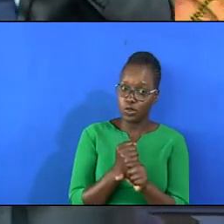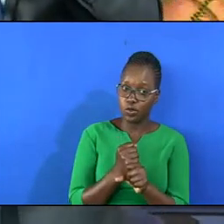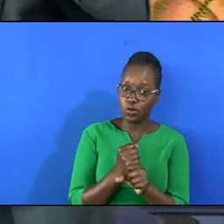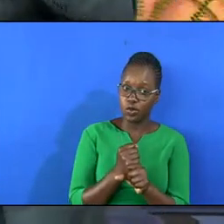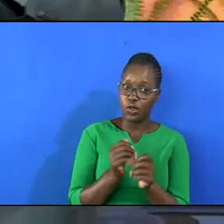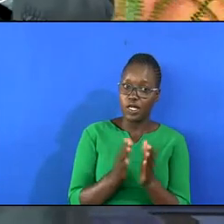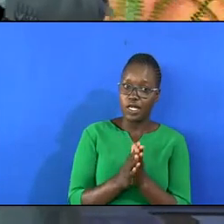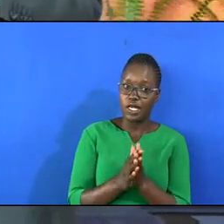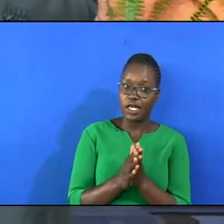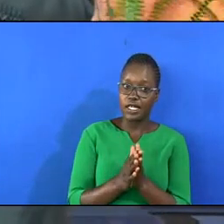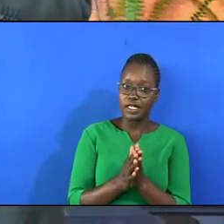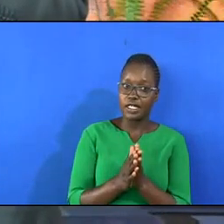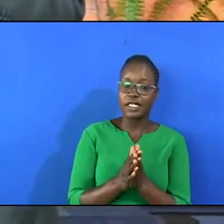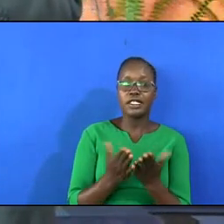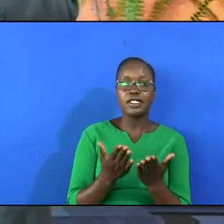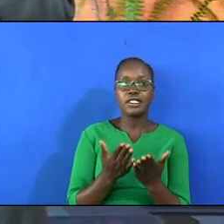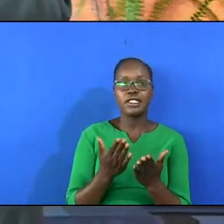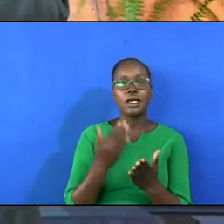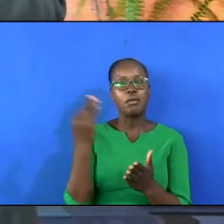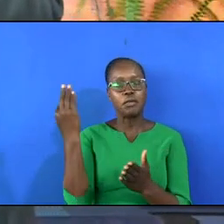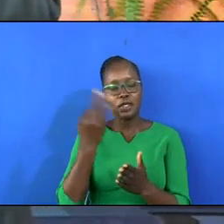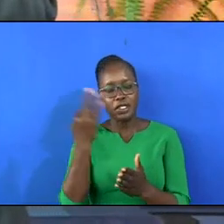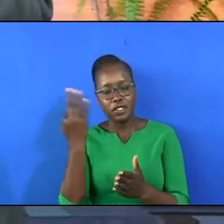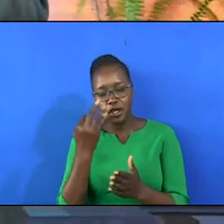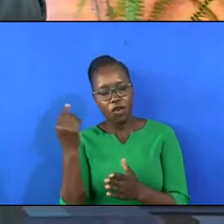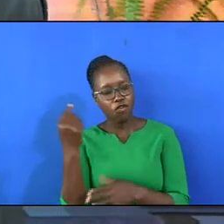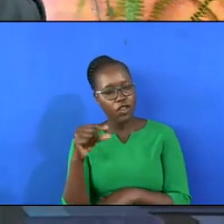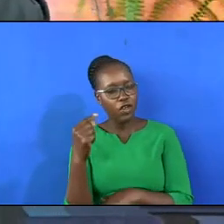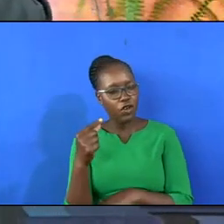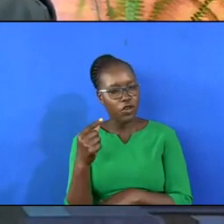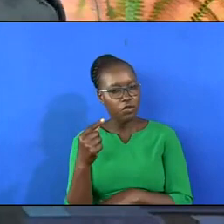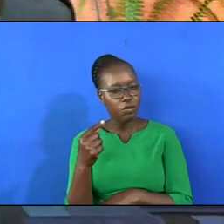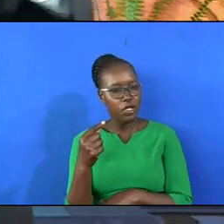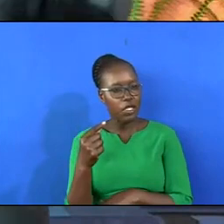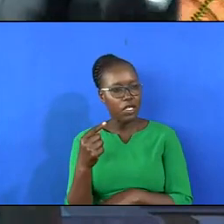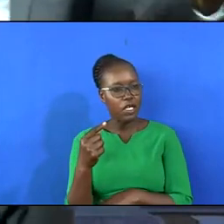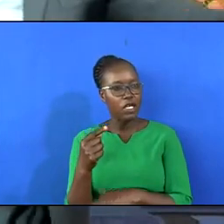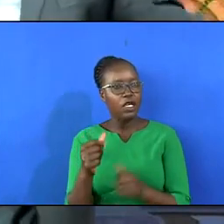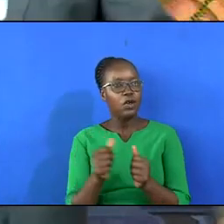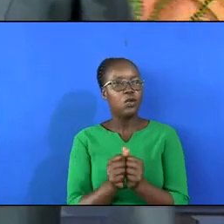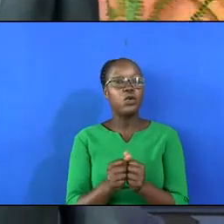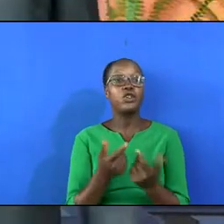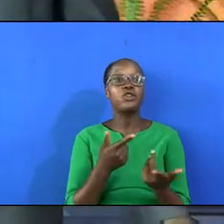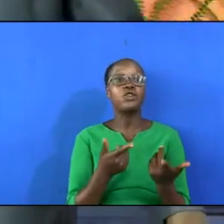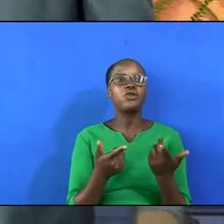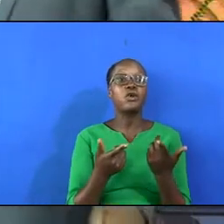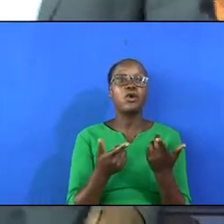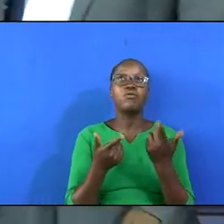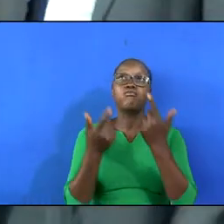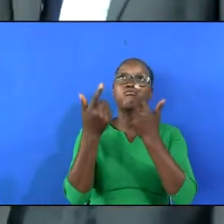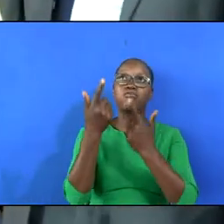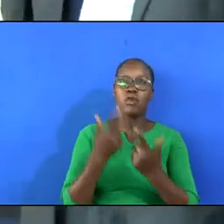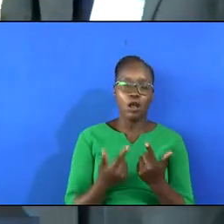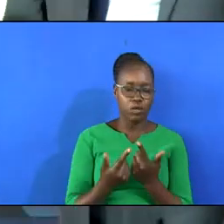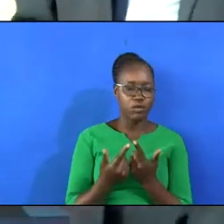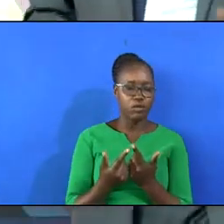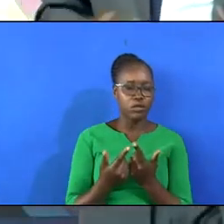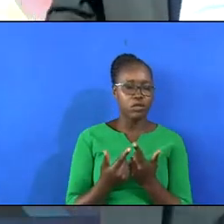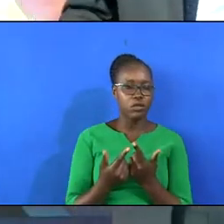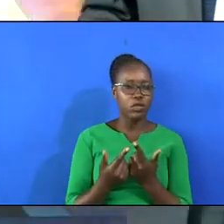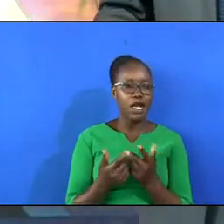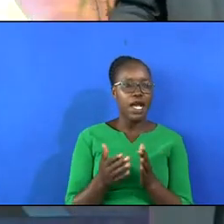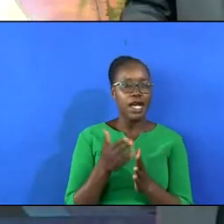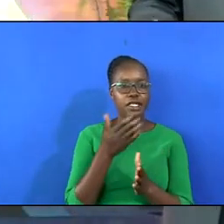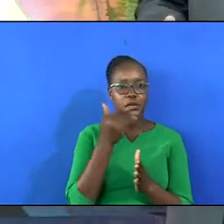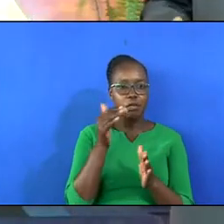And it is the preaching of the gospel accompanied by demonstration. And